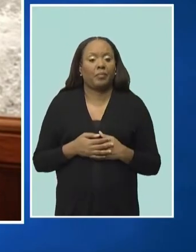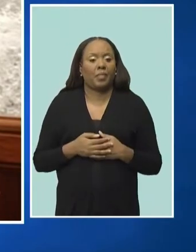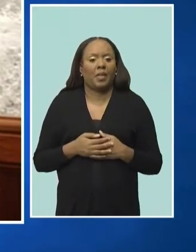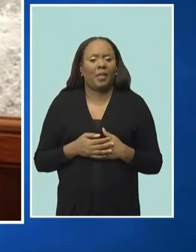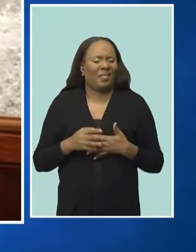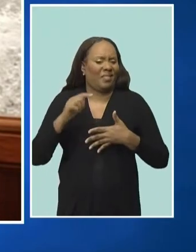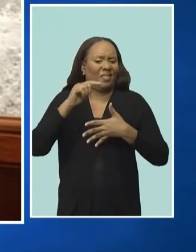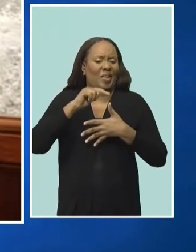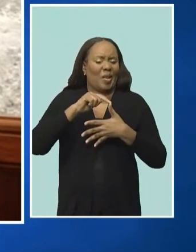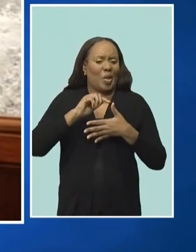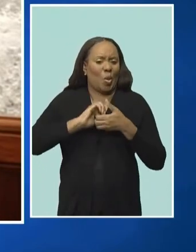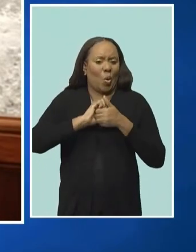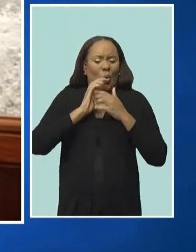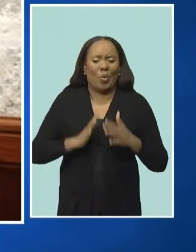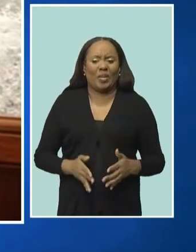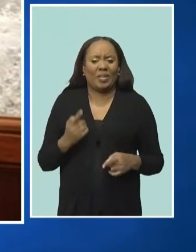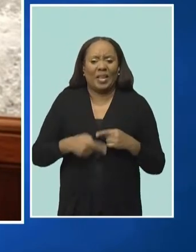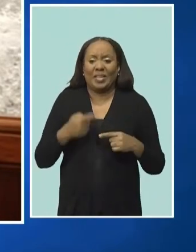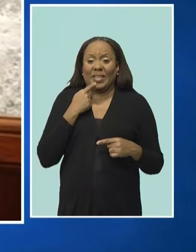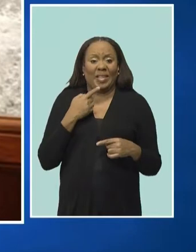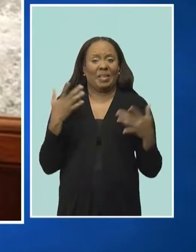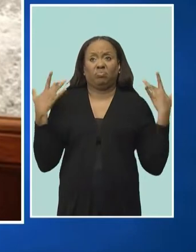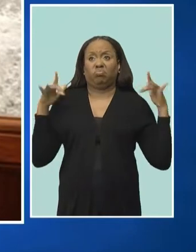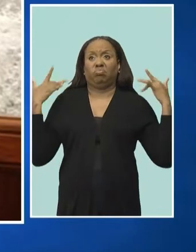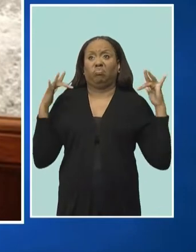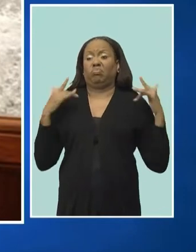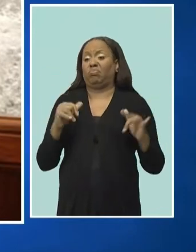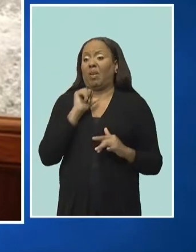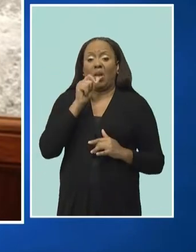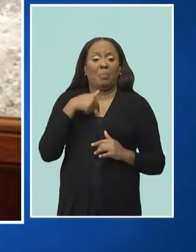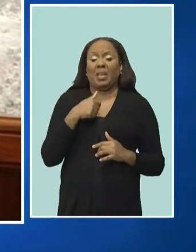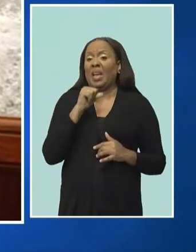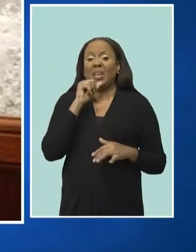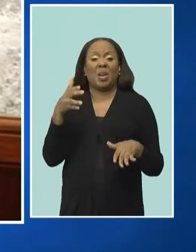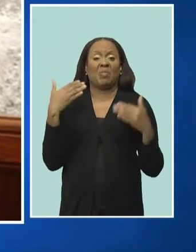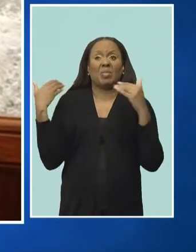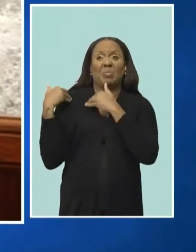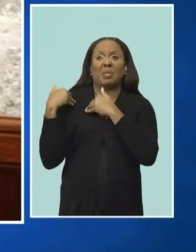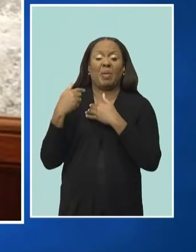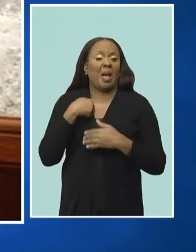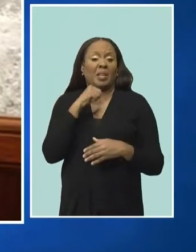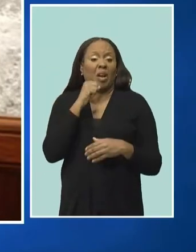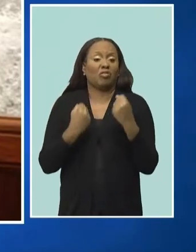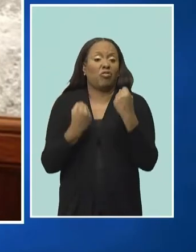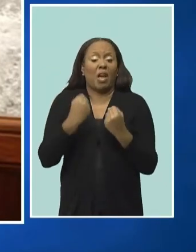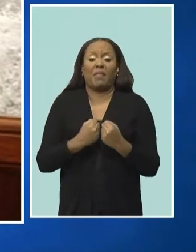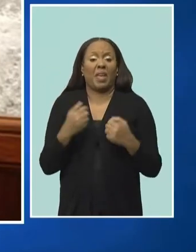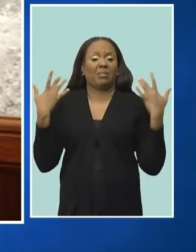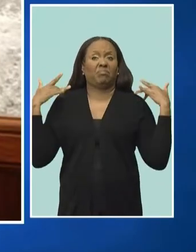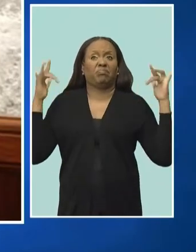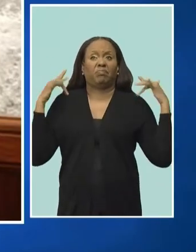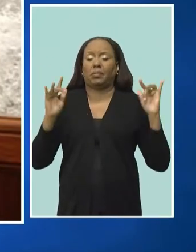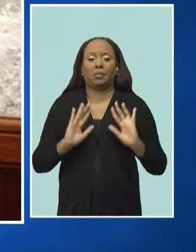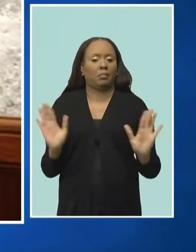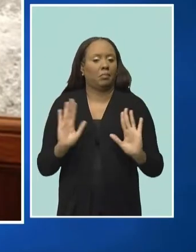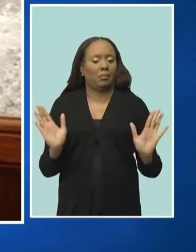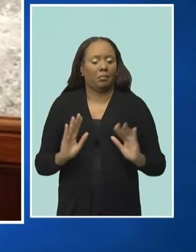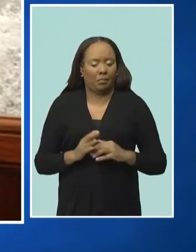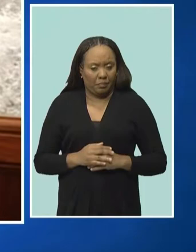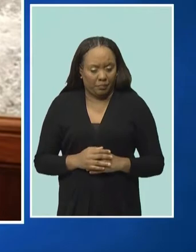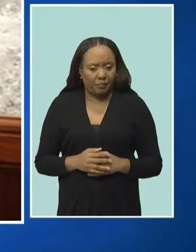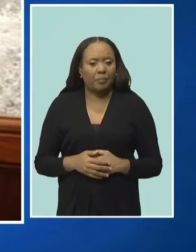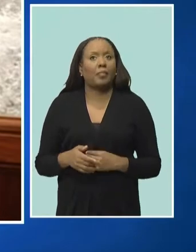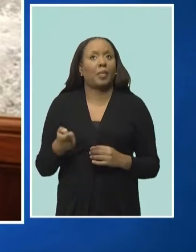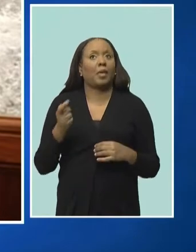approach and that they are not brought within some level of responsibility in relation to these regulations. And I can go